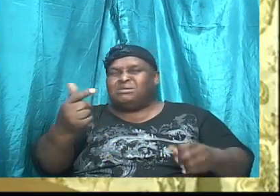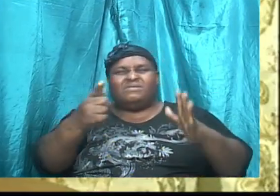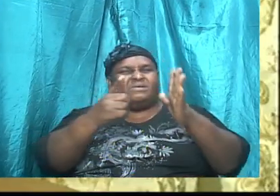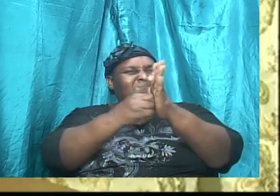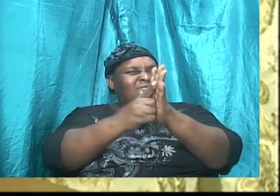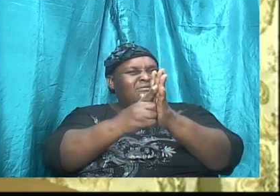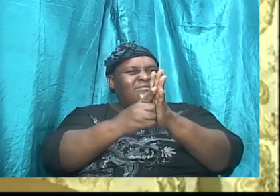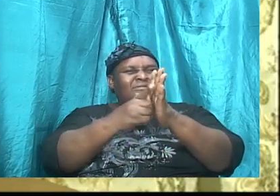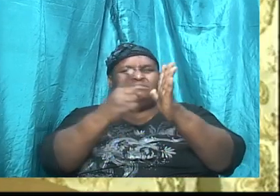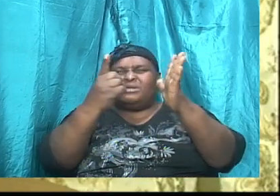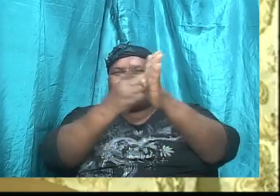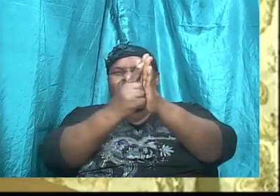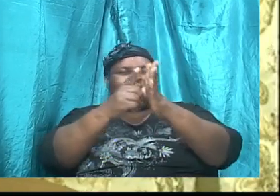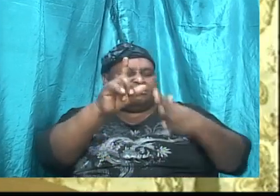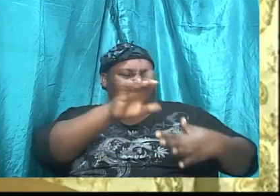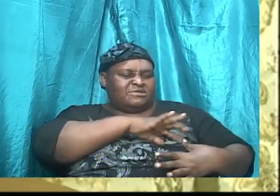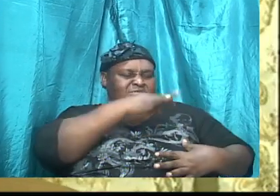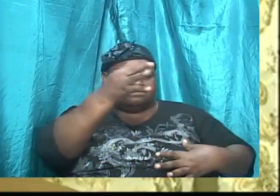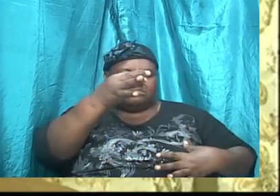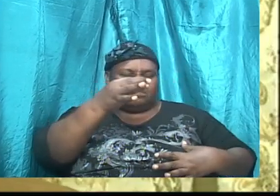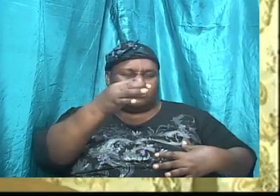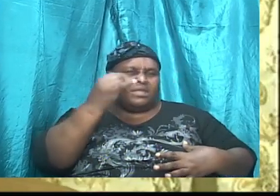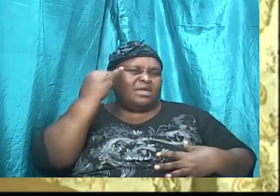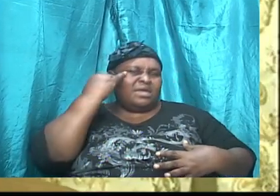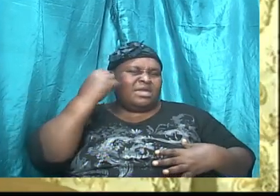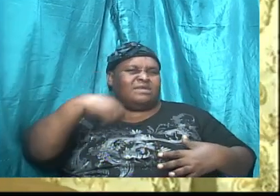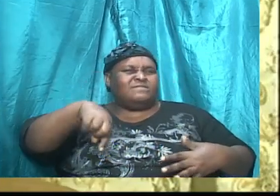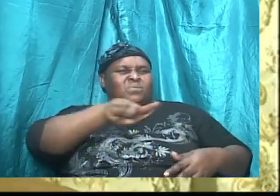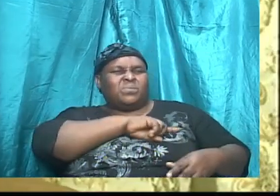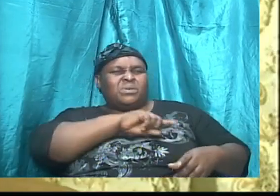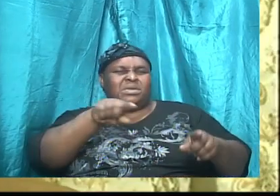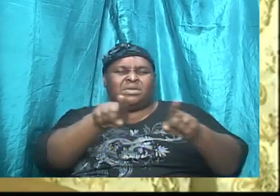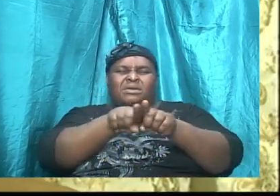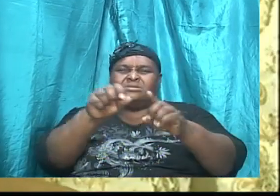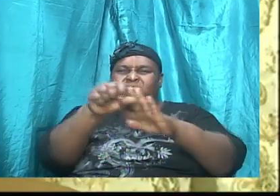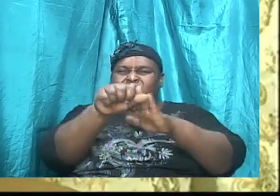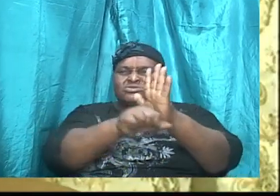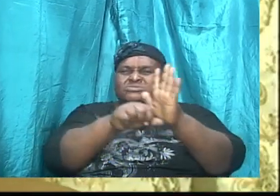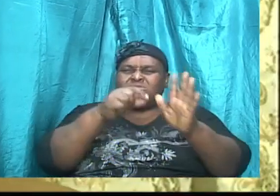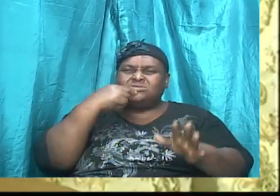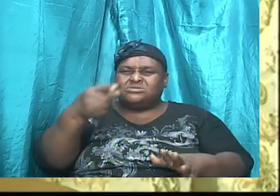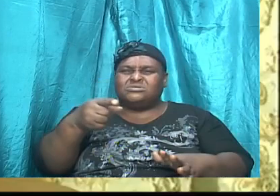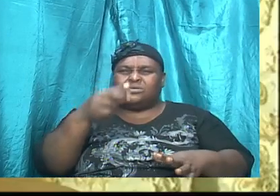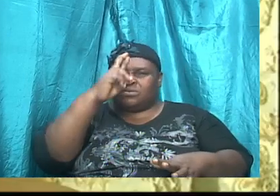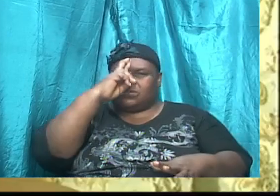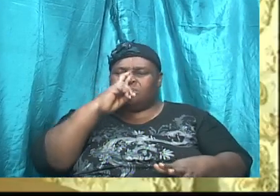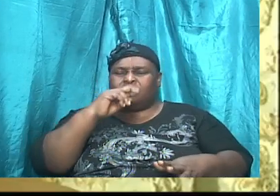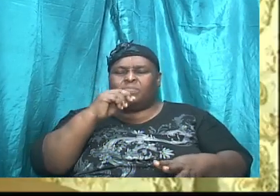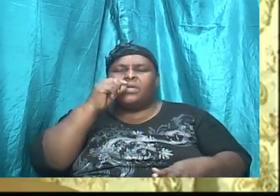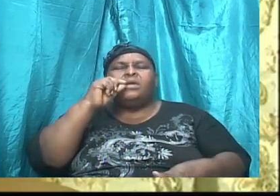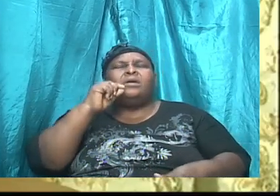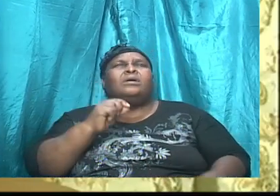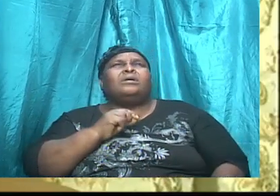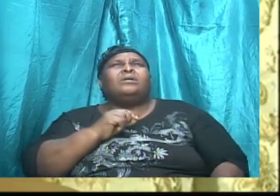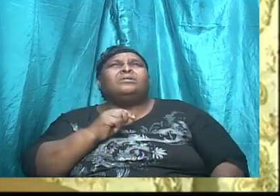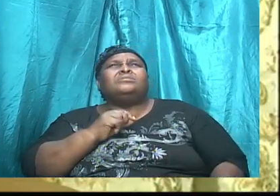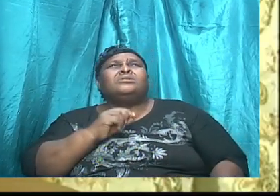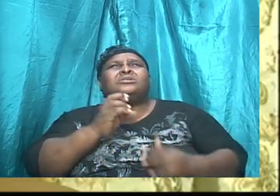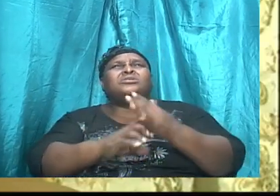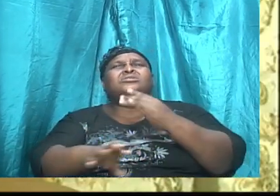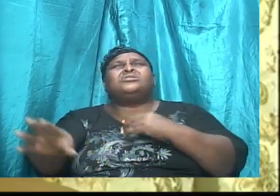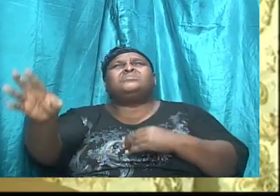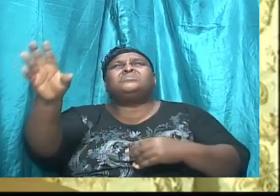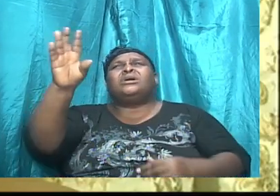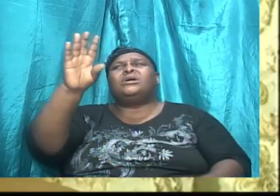we, as the scripture said in chapter eight and verse one, or verse two rather, if we